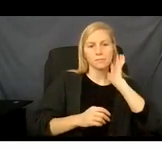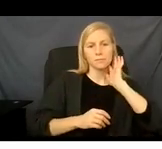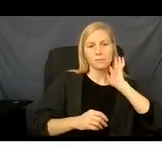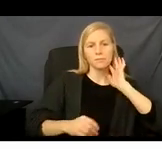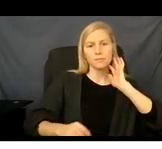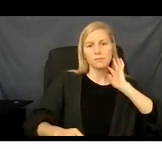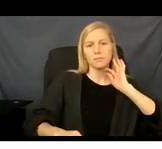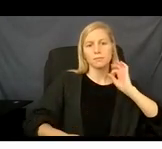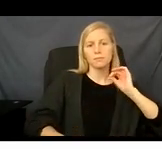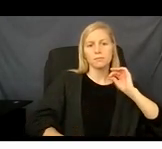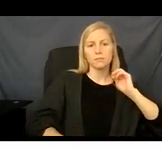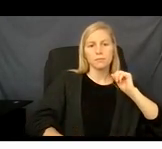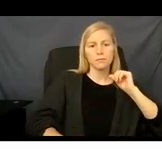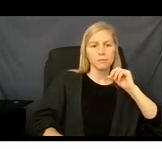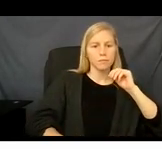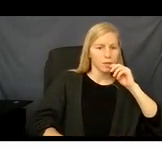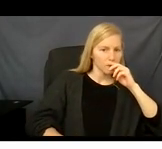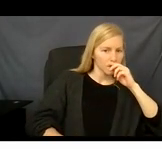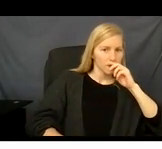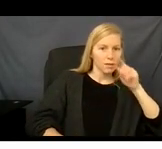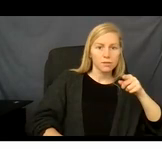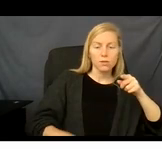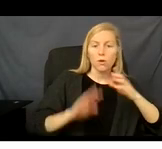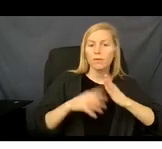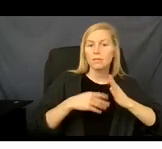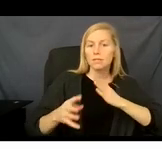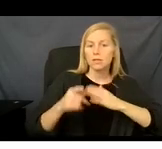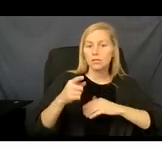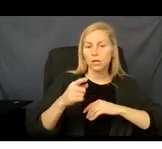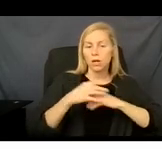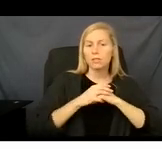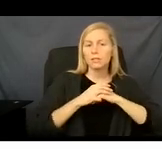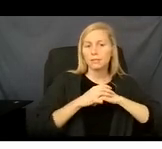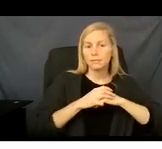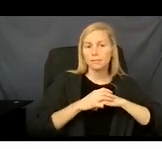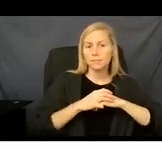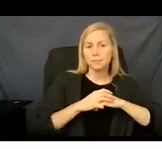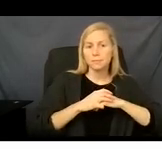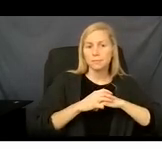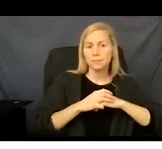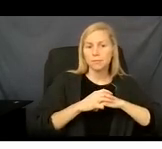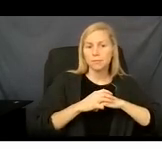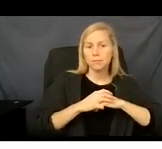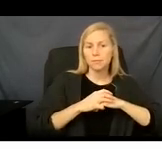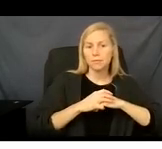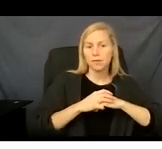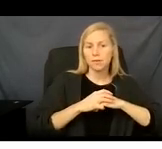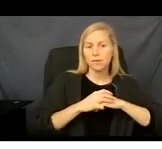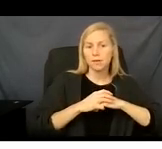And you can see here that clinic visits would cost you $3 per visit.